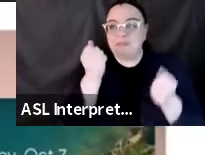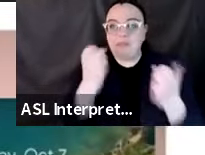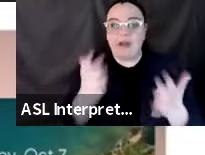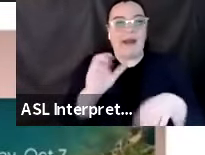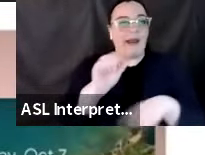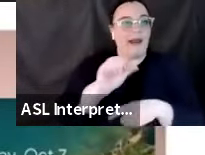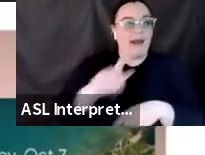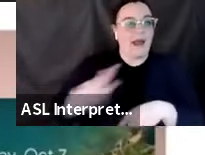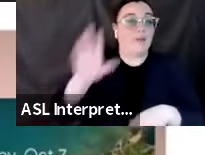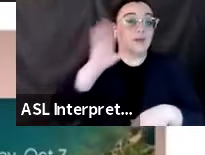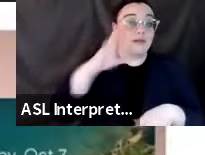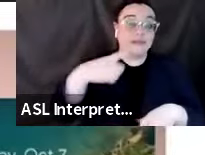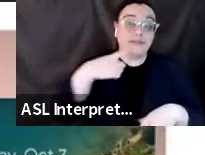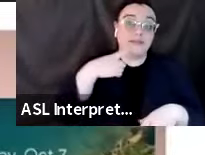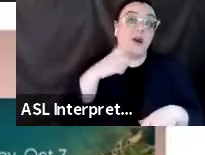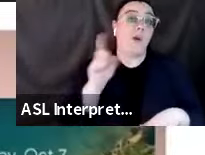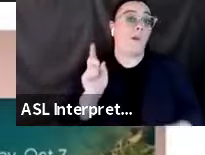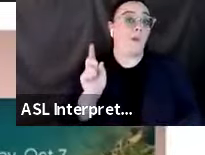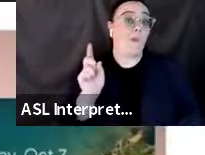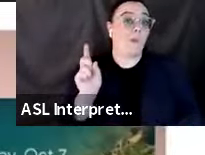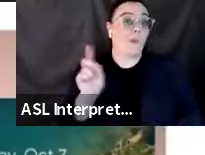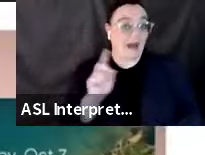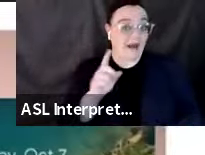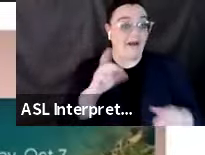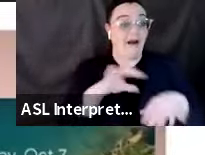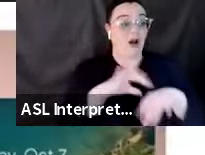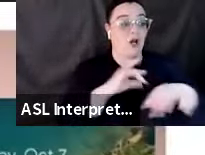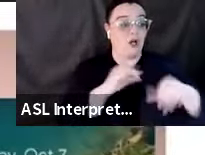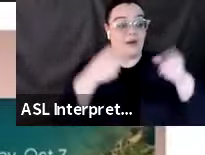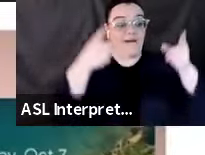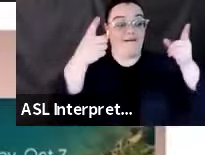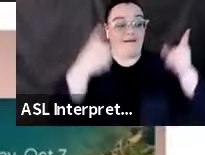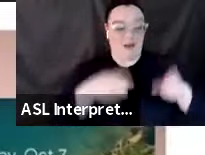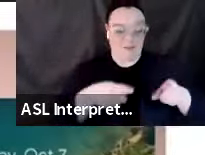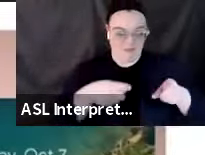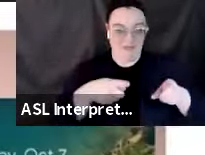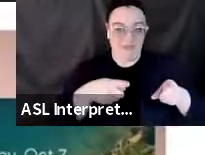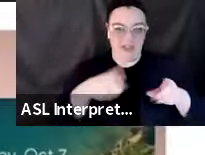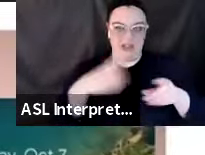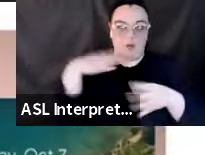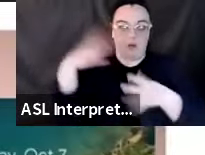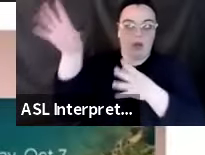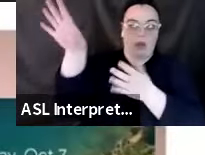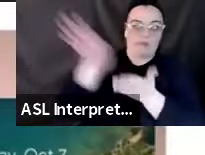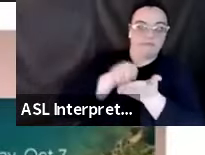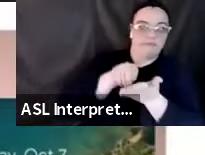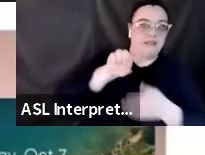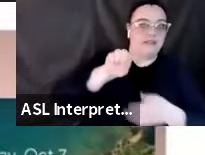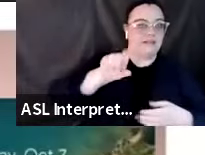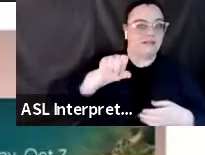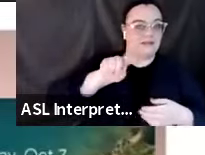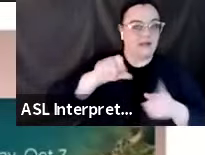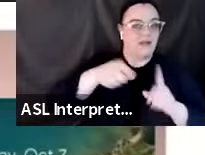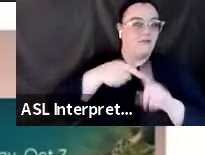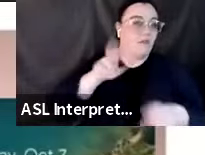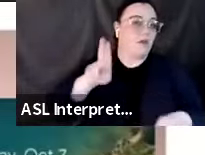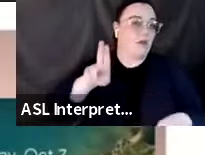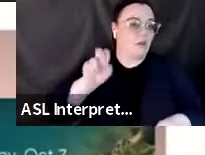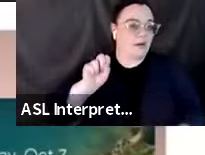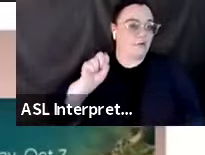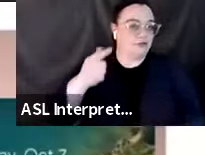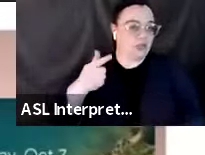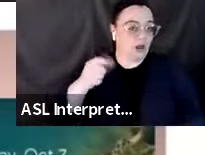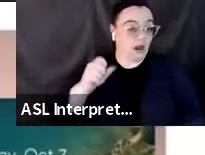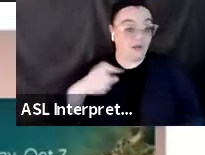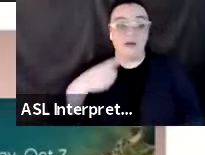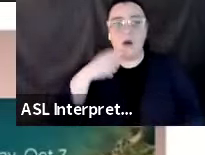was that gets a signal from the USGS after they quickly determine that an earthquake has happened. And that's something